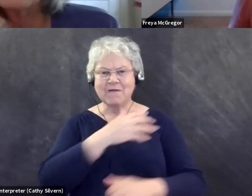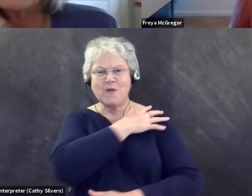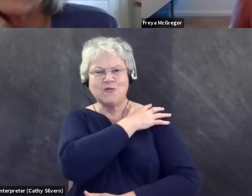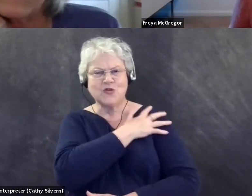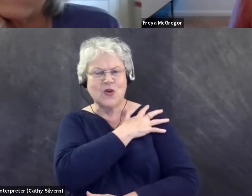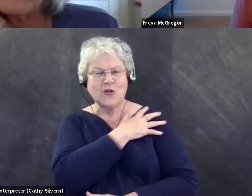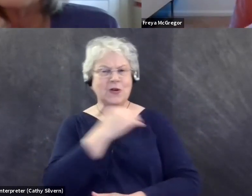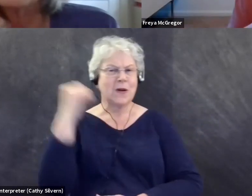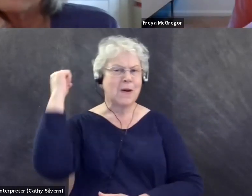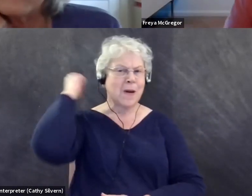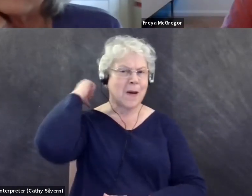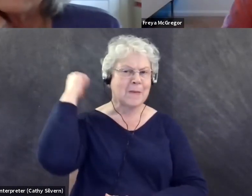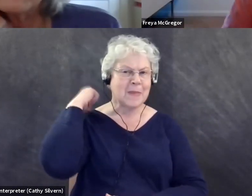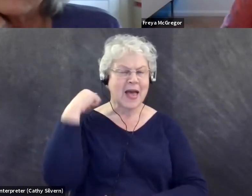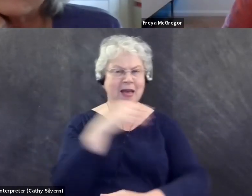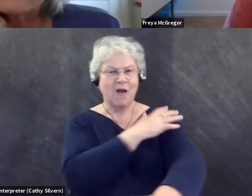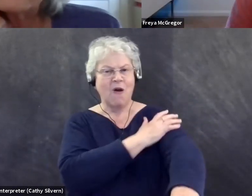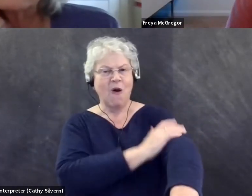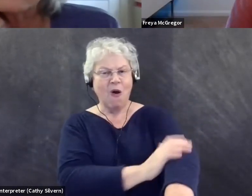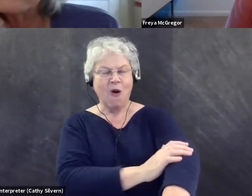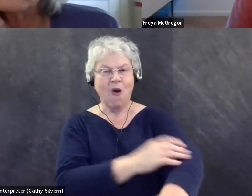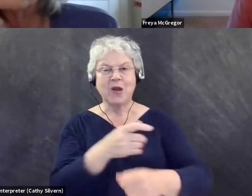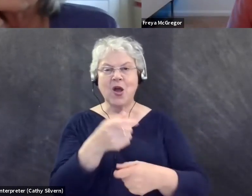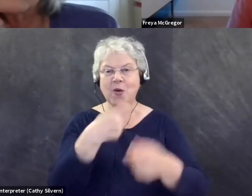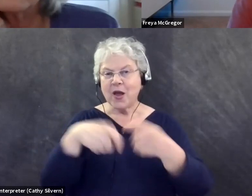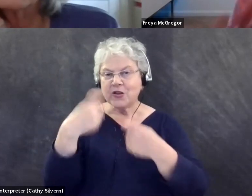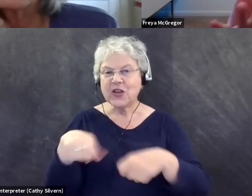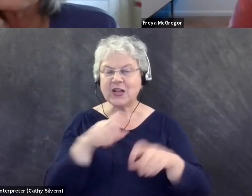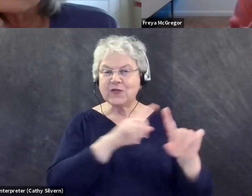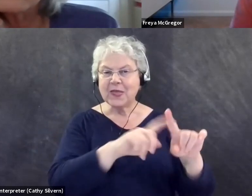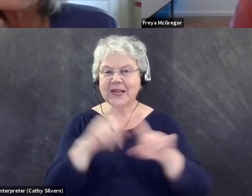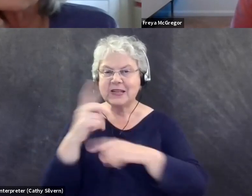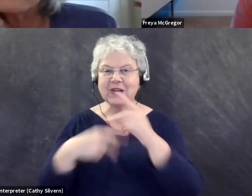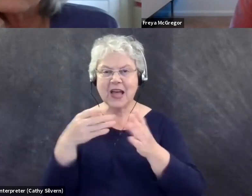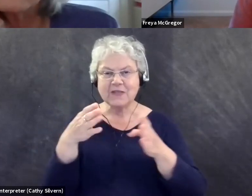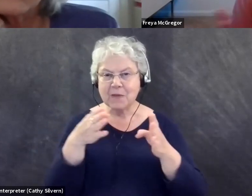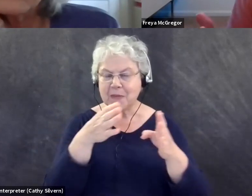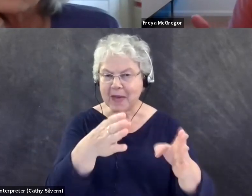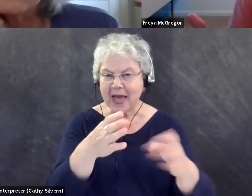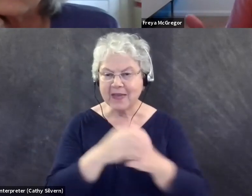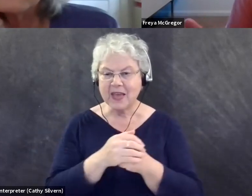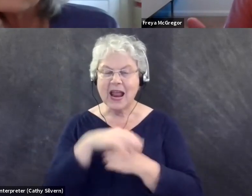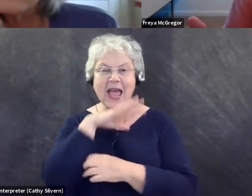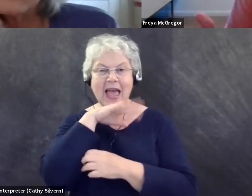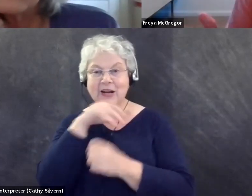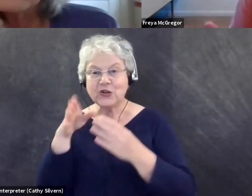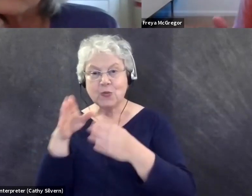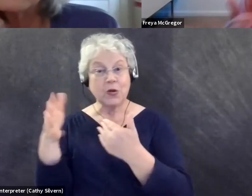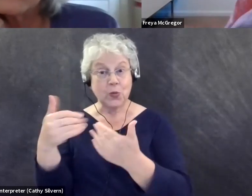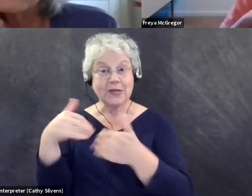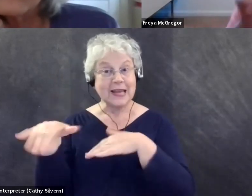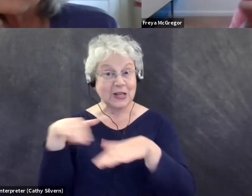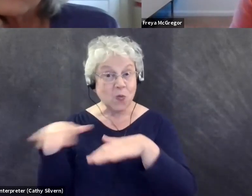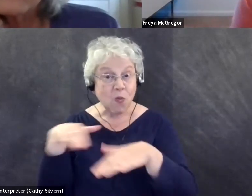concrete path to the, um, hard packed dirt path, which was pretty solid and easy to walk on,